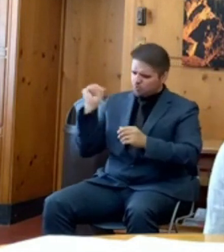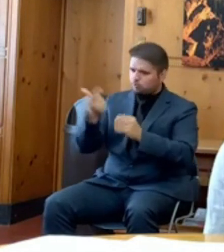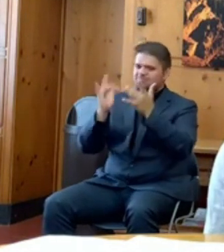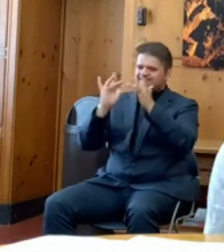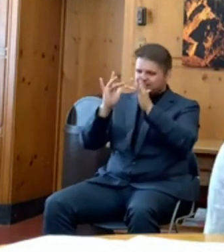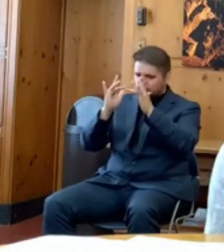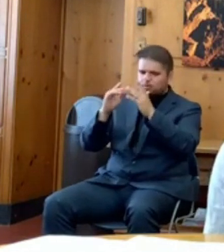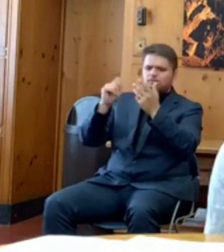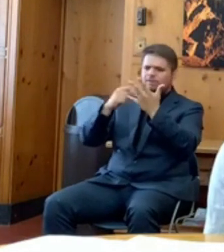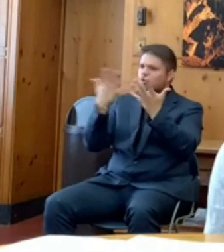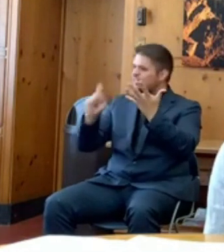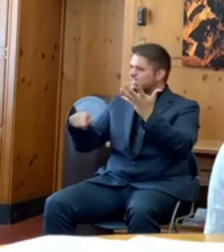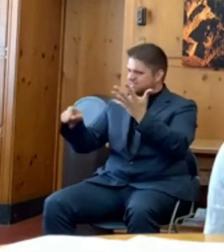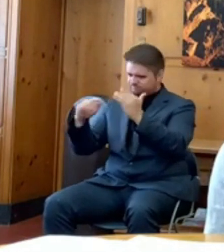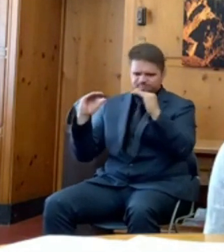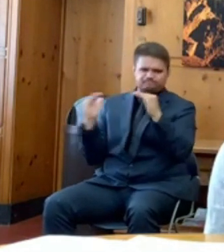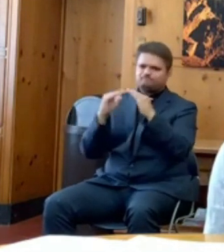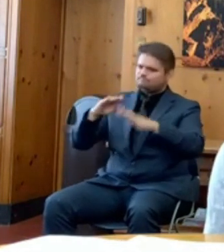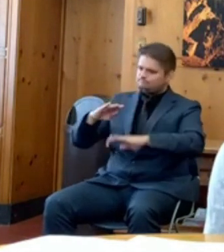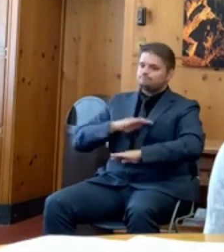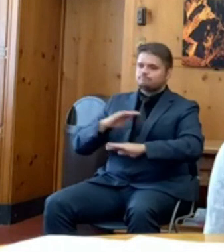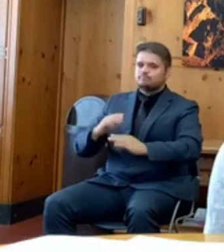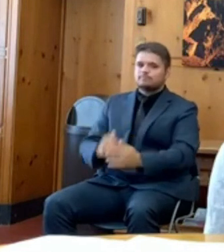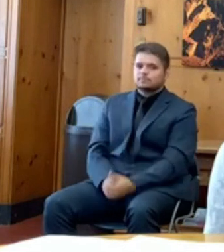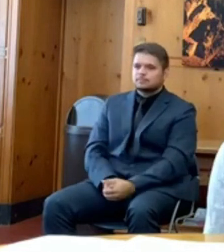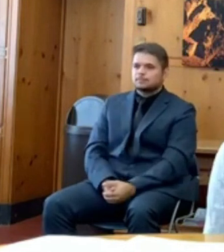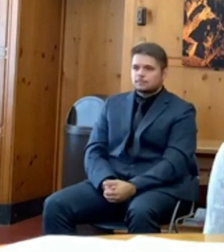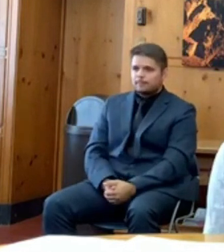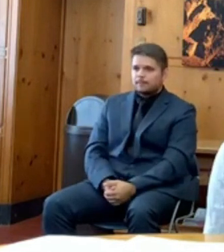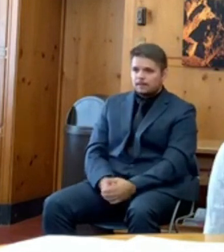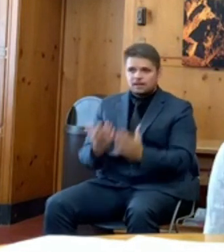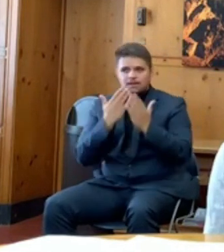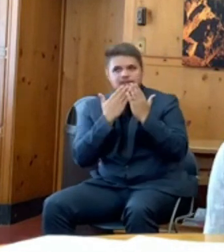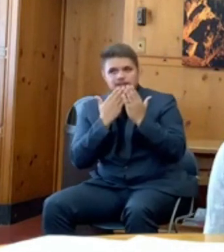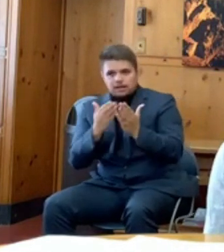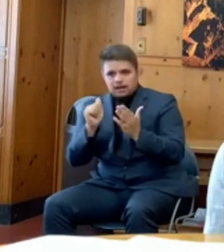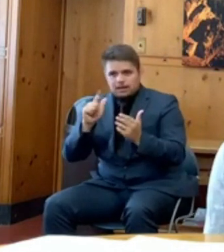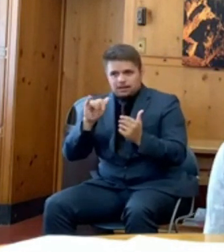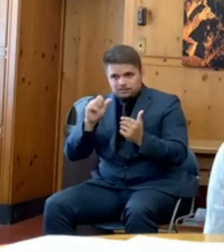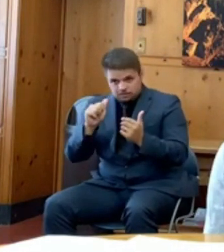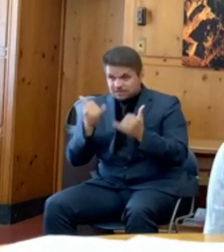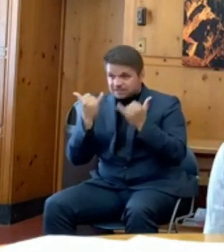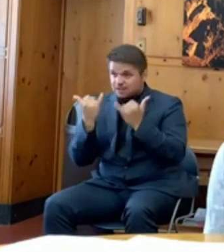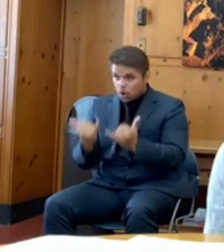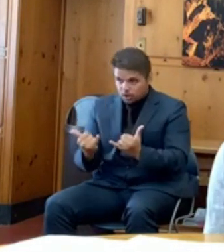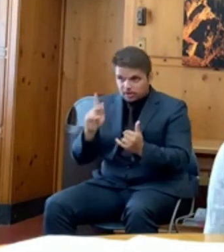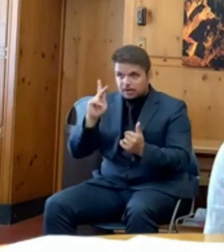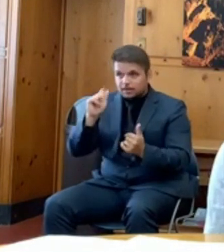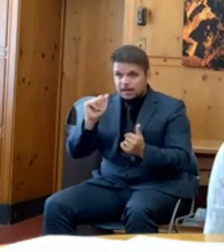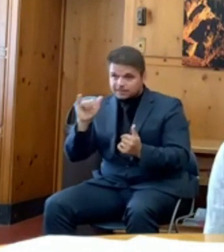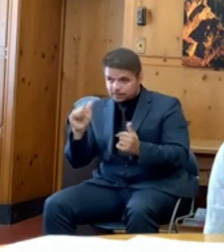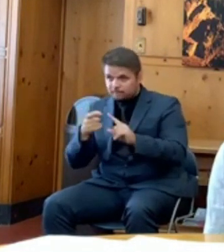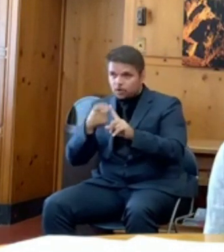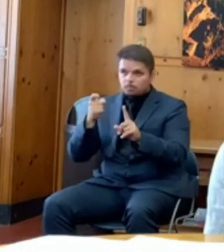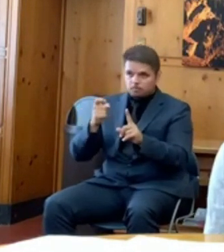Thank you. Thanks, Alyssa. Next up, we have Katie Strait with KOBI. Go ahead, Katie.